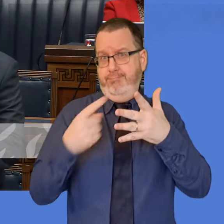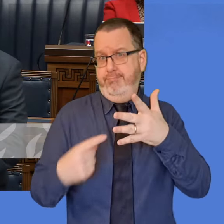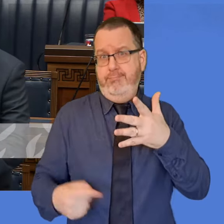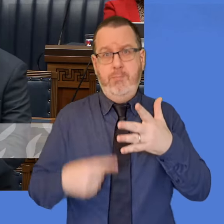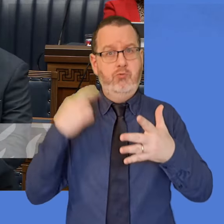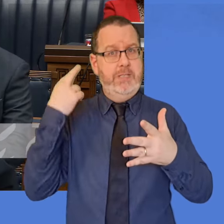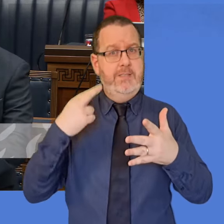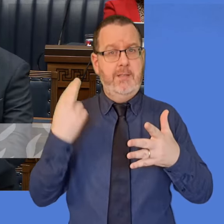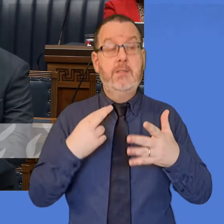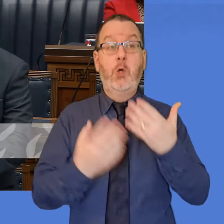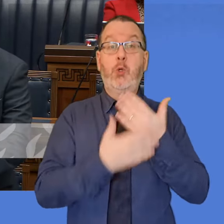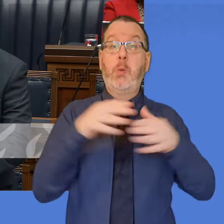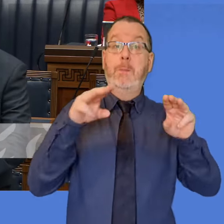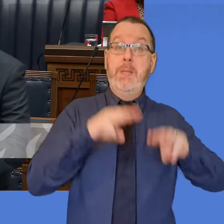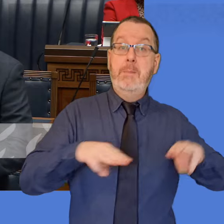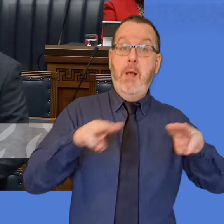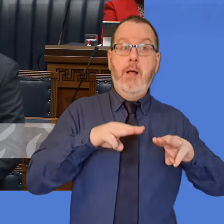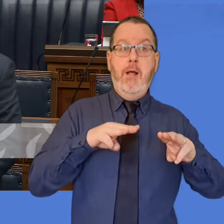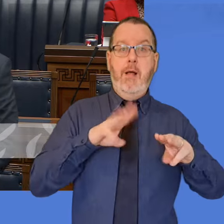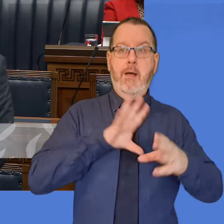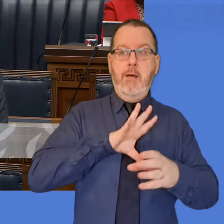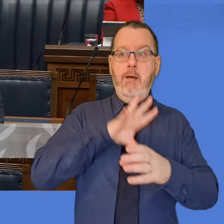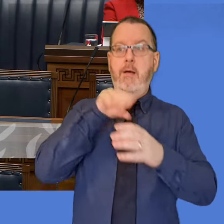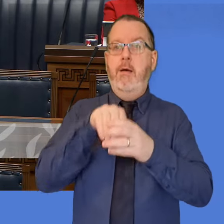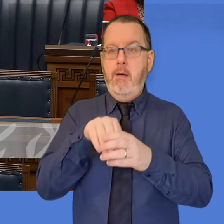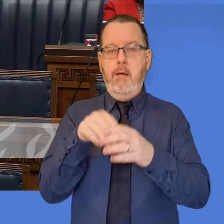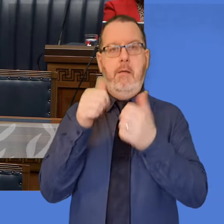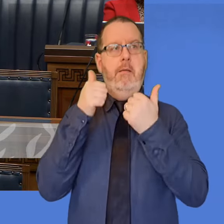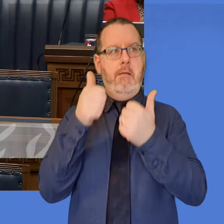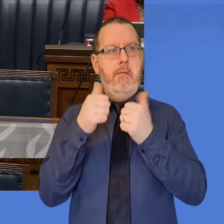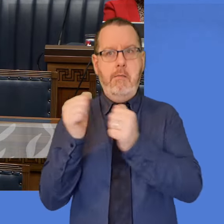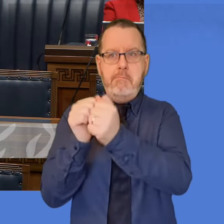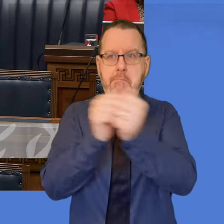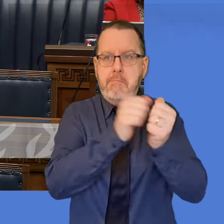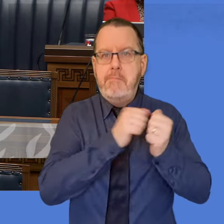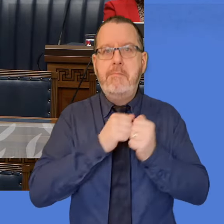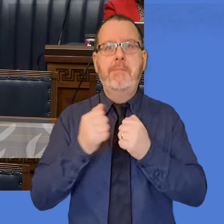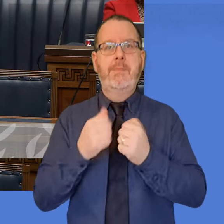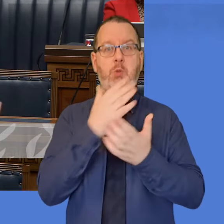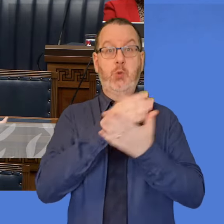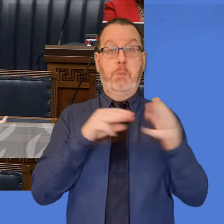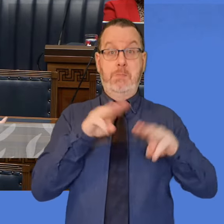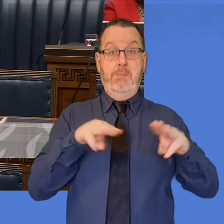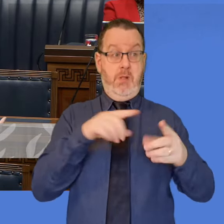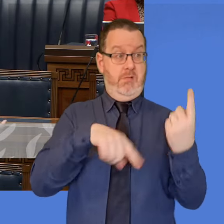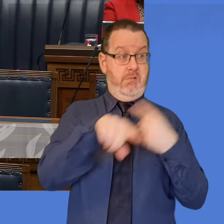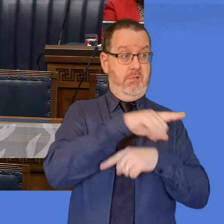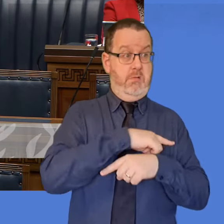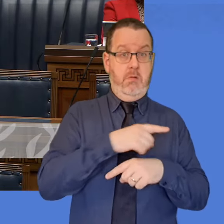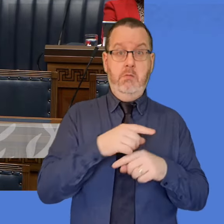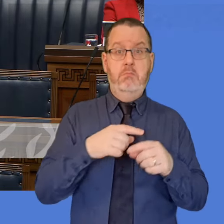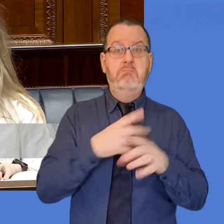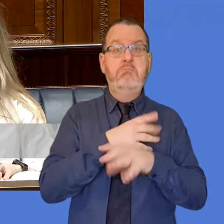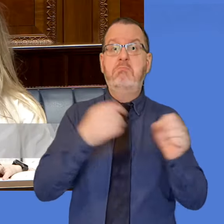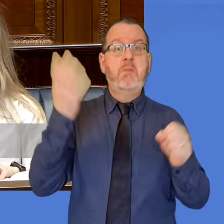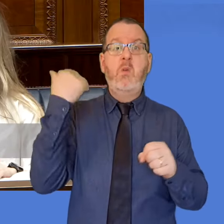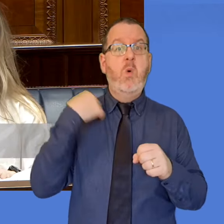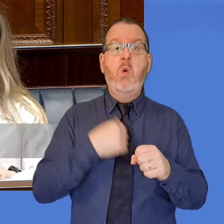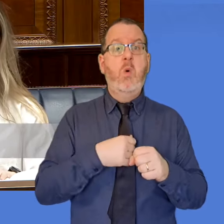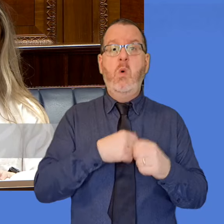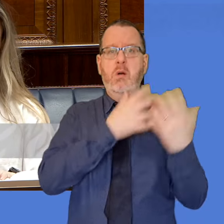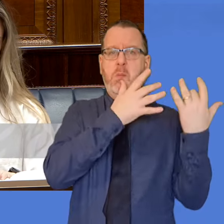It gives many young people an opportunity to get involved. Some will have no or little musical